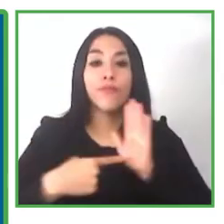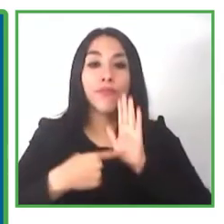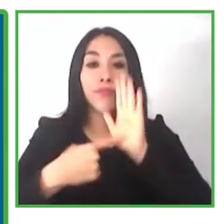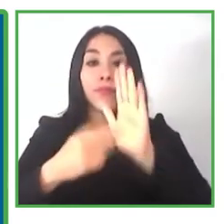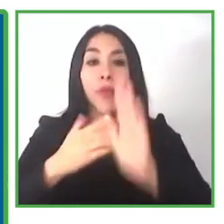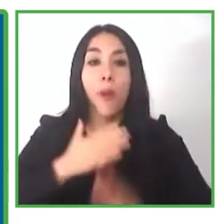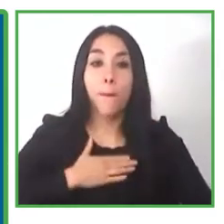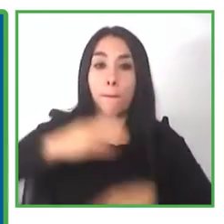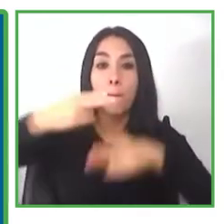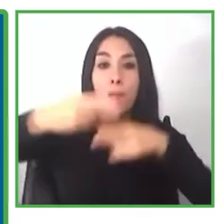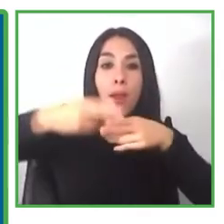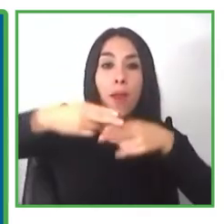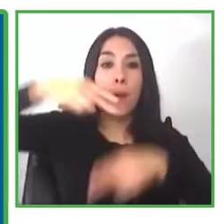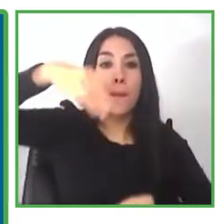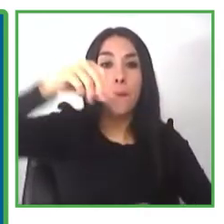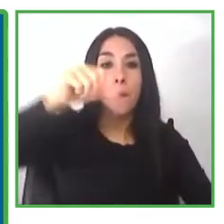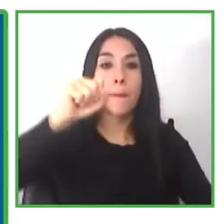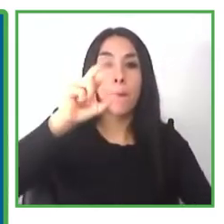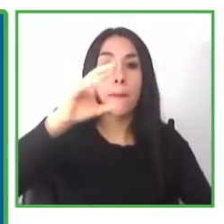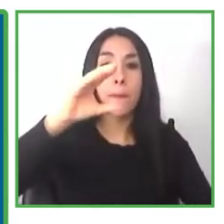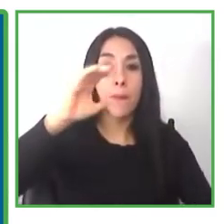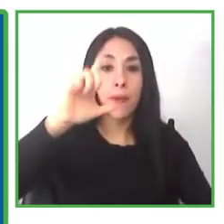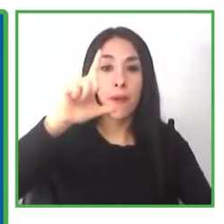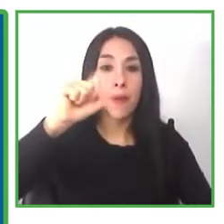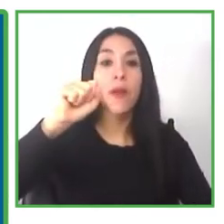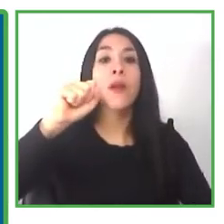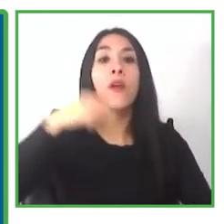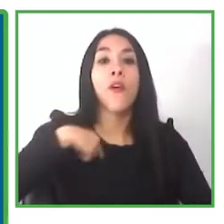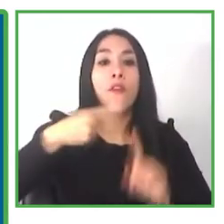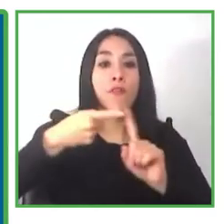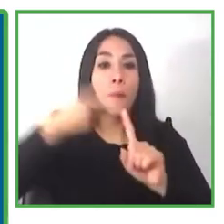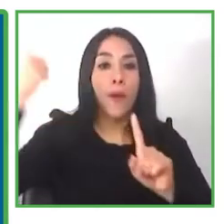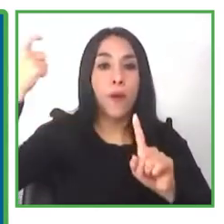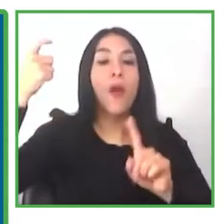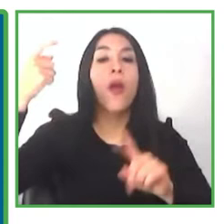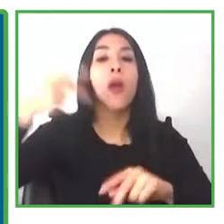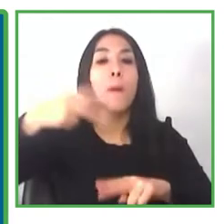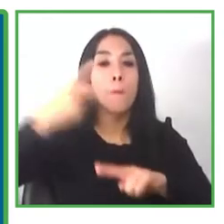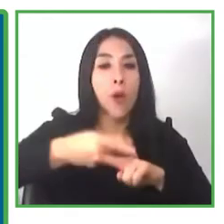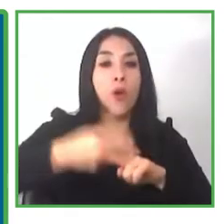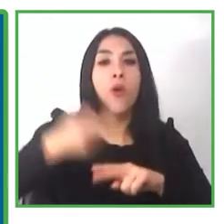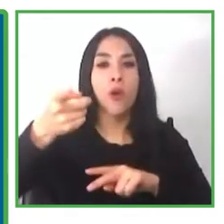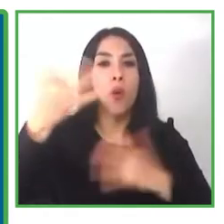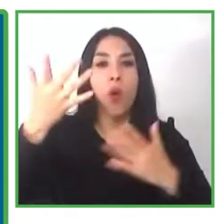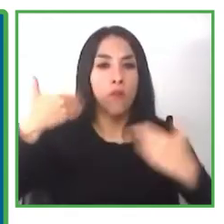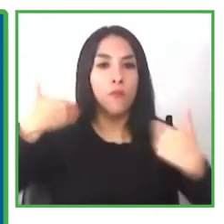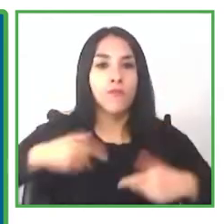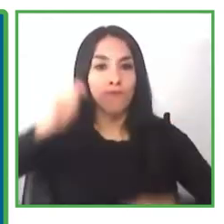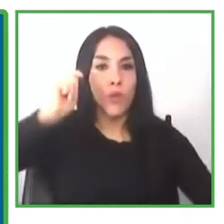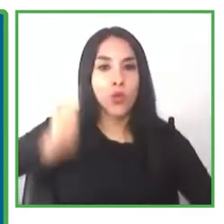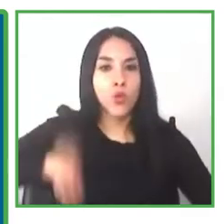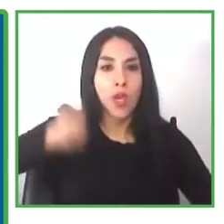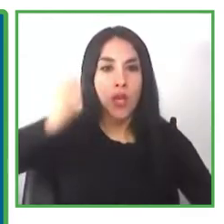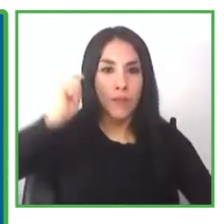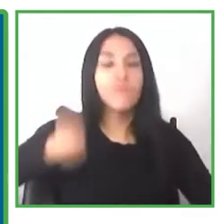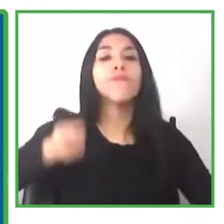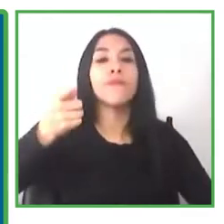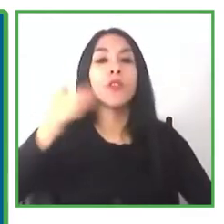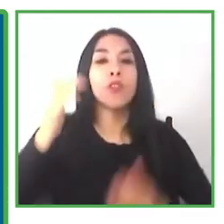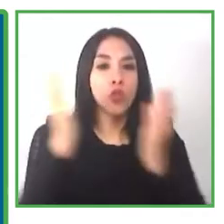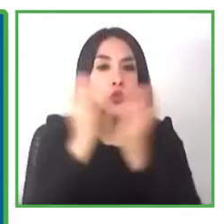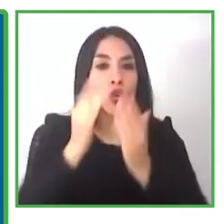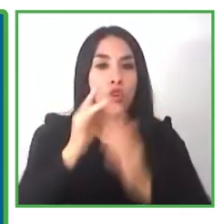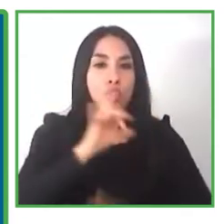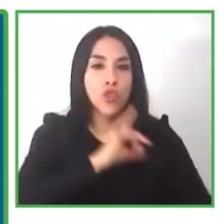from paraguay i am a lawyer and since i've been living in chile for three years i am a